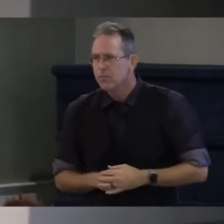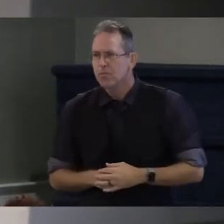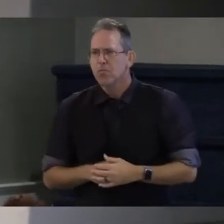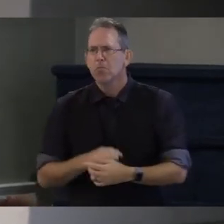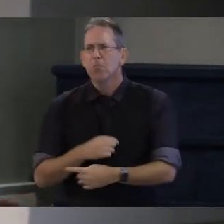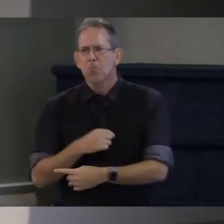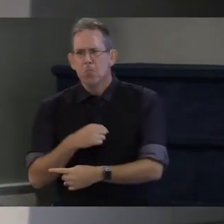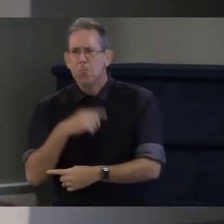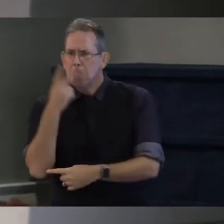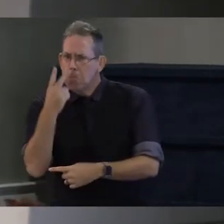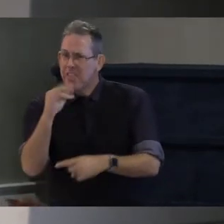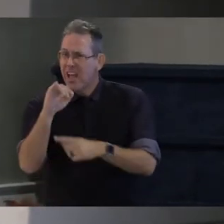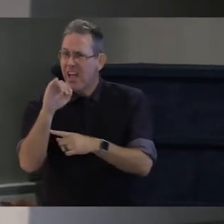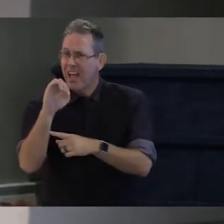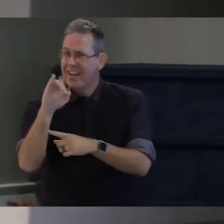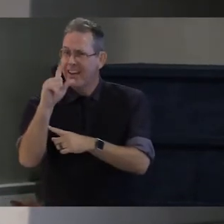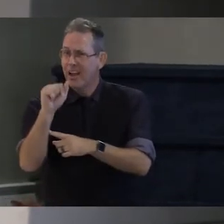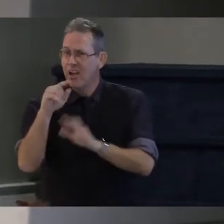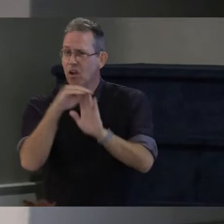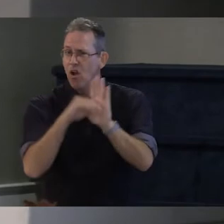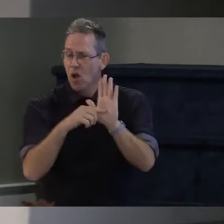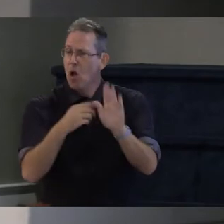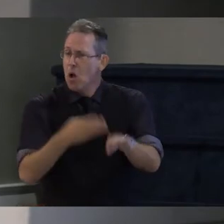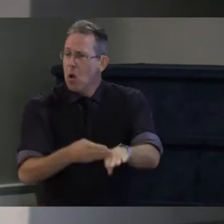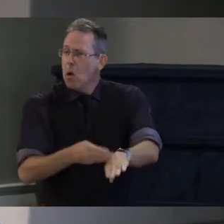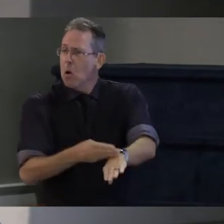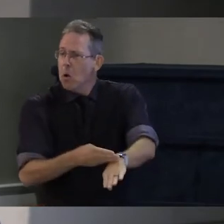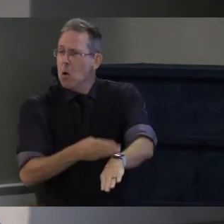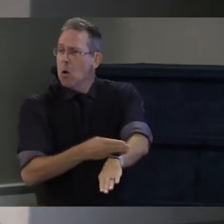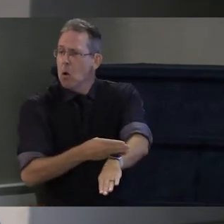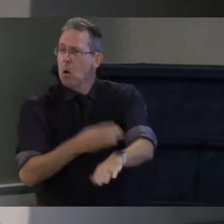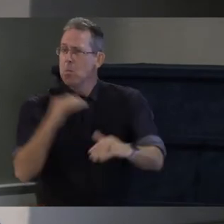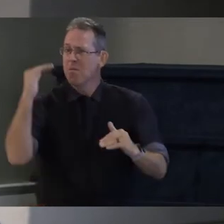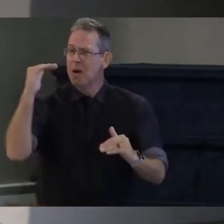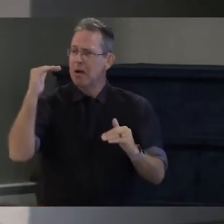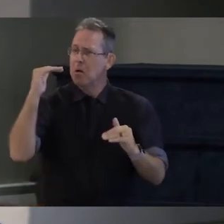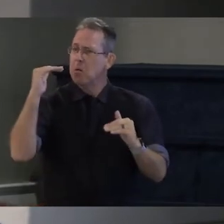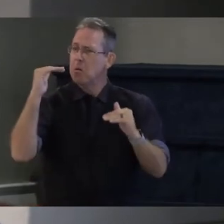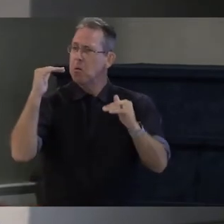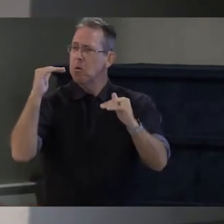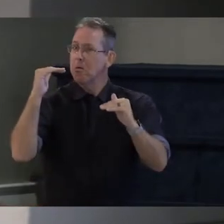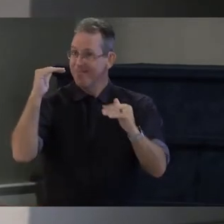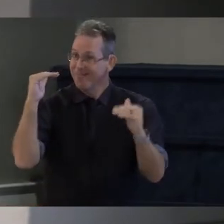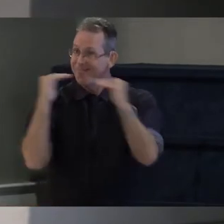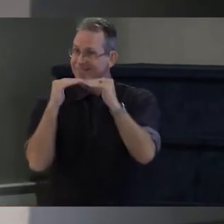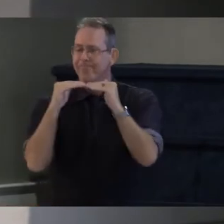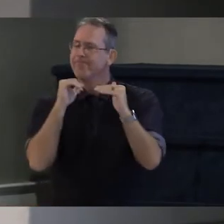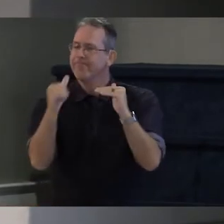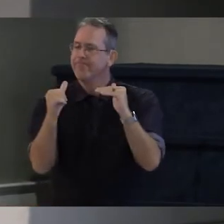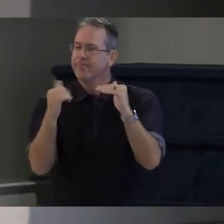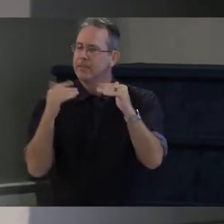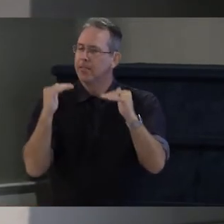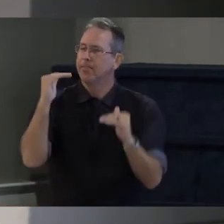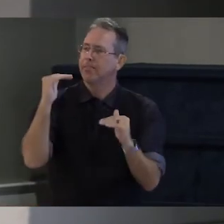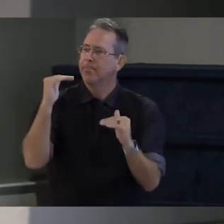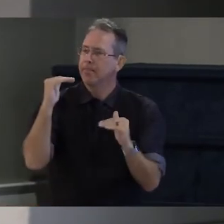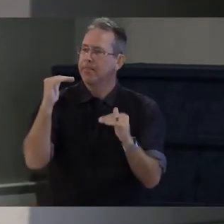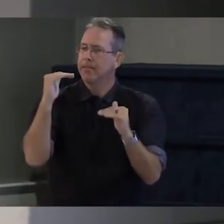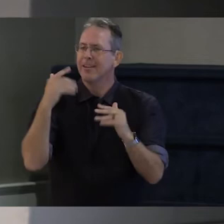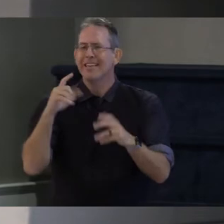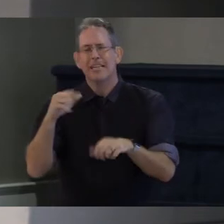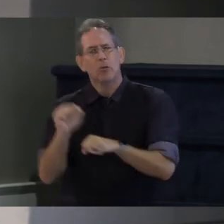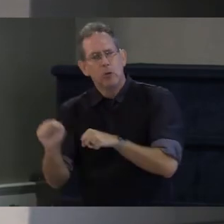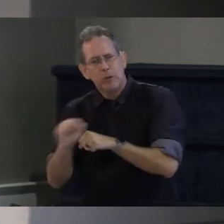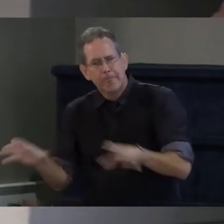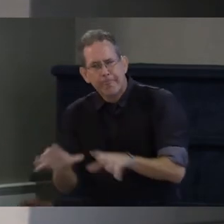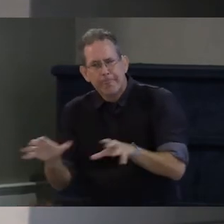absolutely not at parity so that needs to be strengthened reauthorized expanded and especially considering what we now know